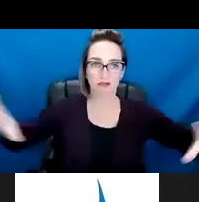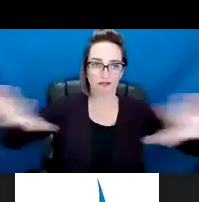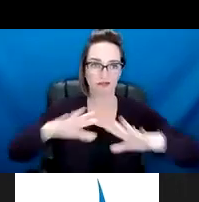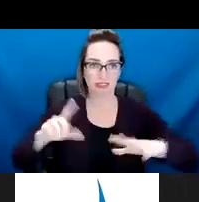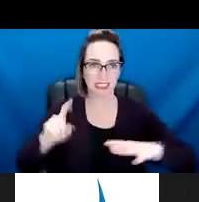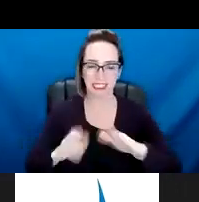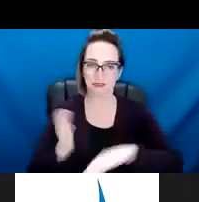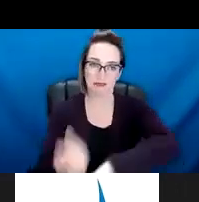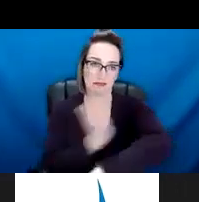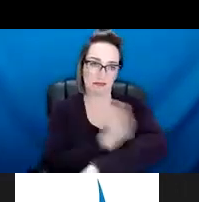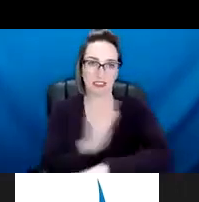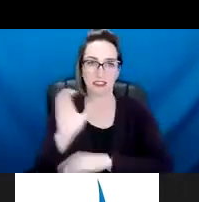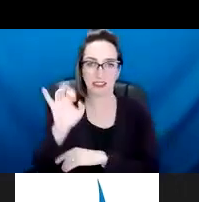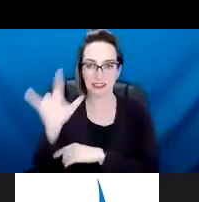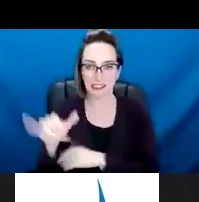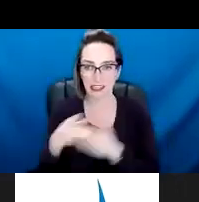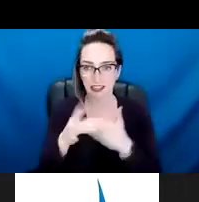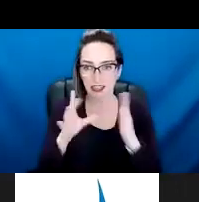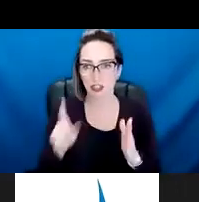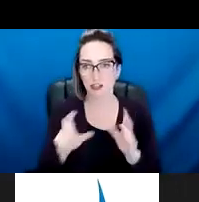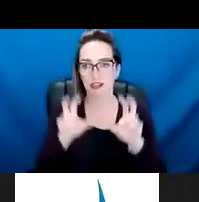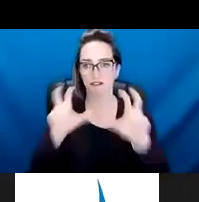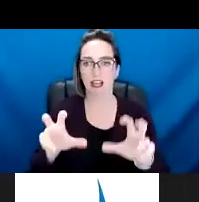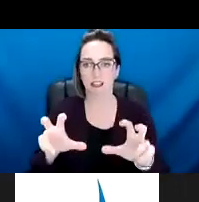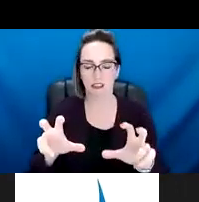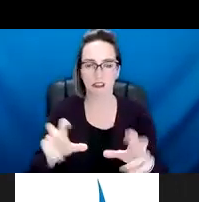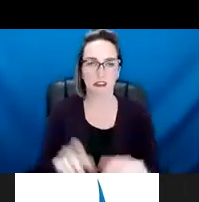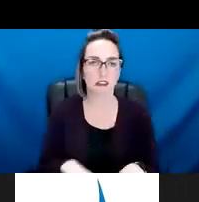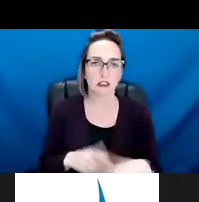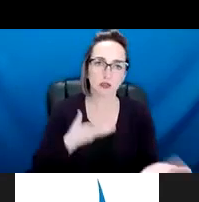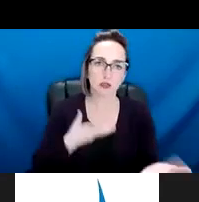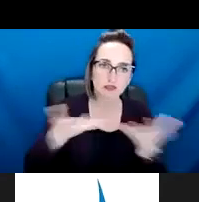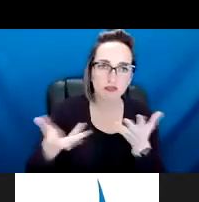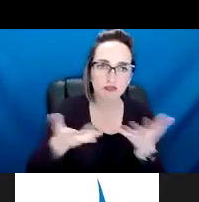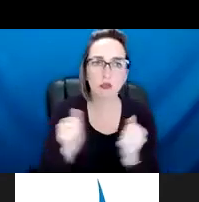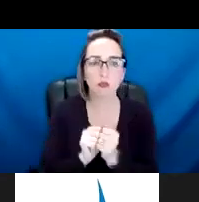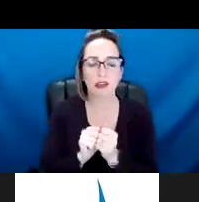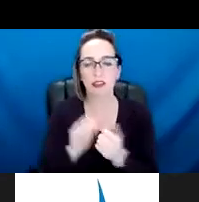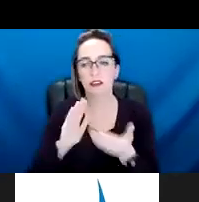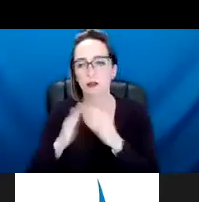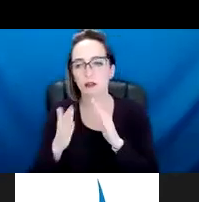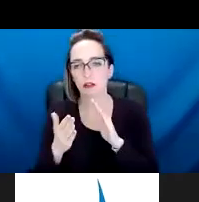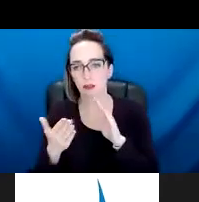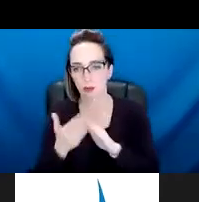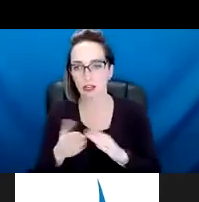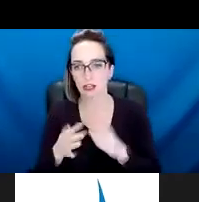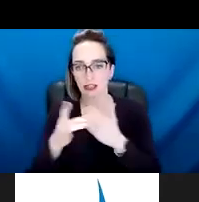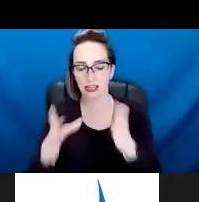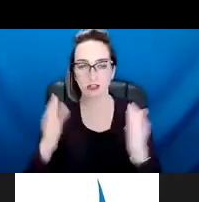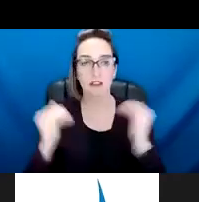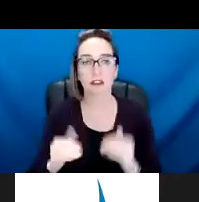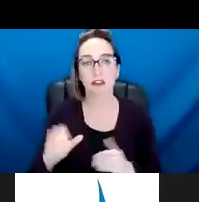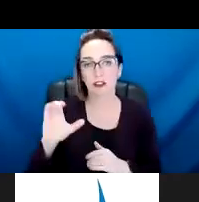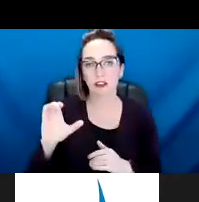city leaders should personally invest time connecting with community and work with community leaders. Um, the city should pay